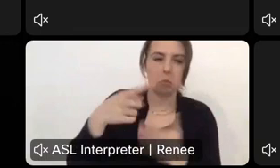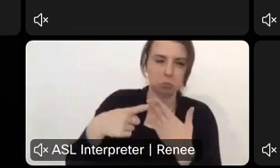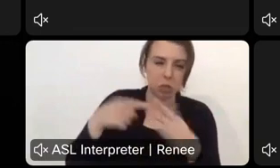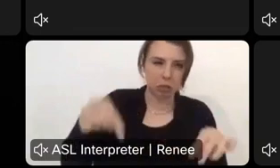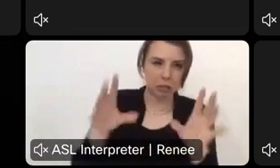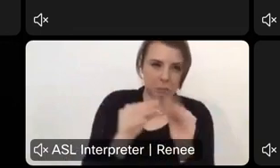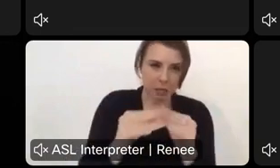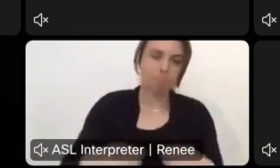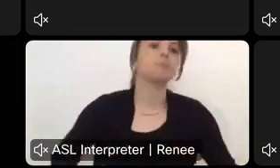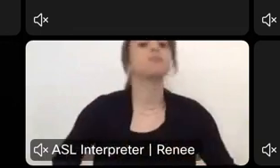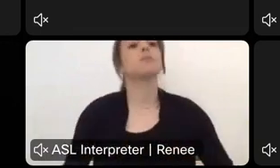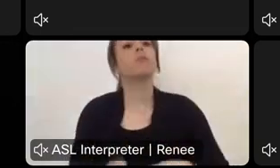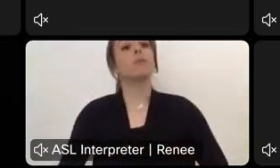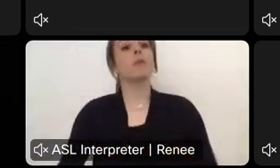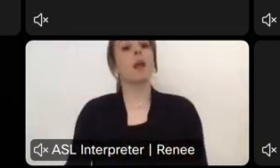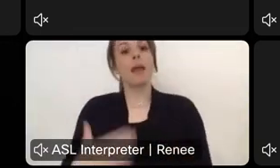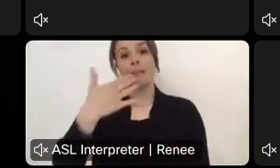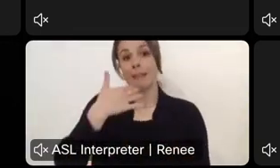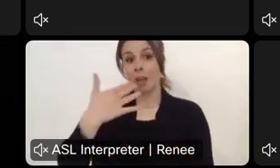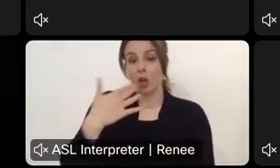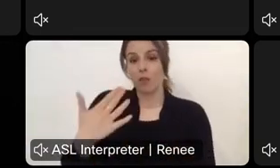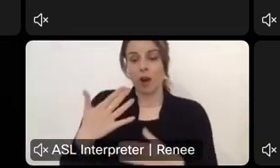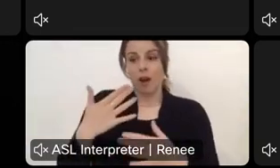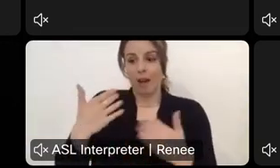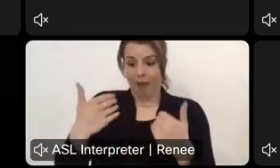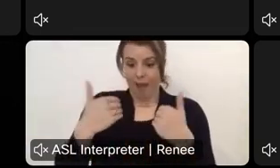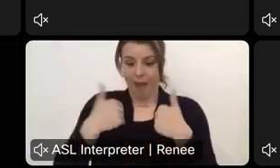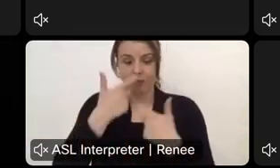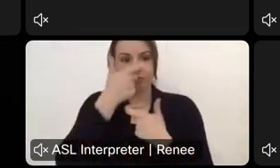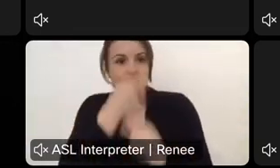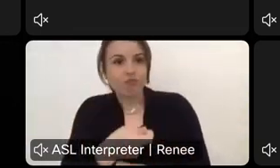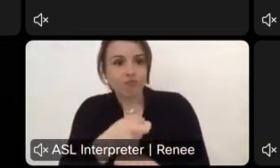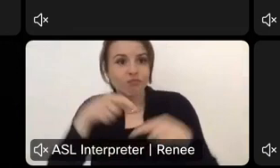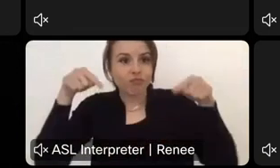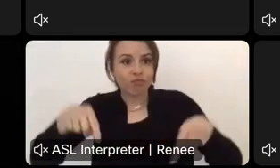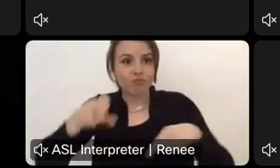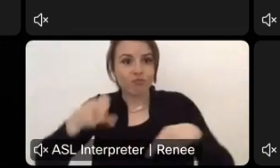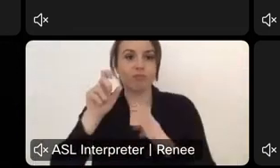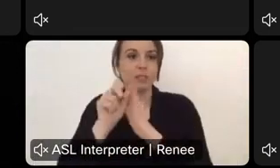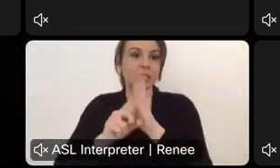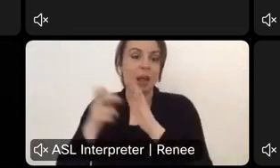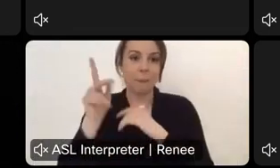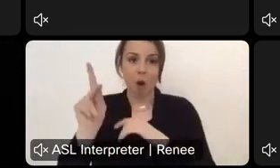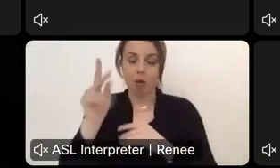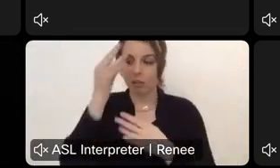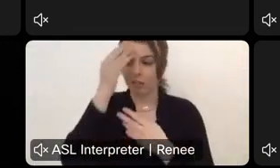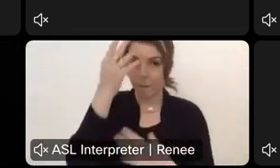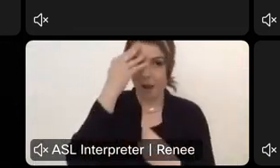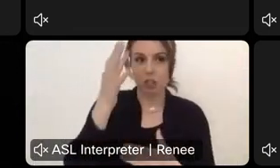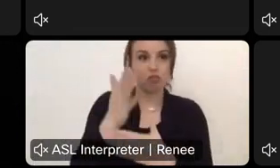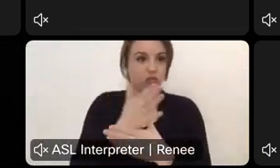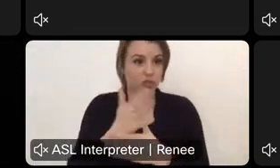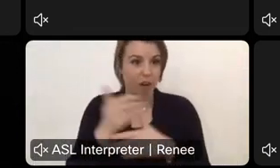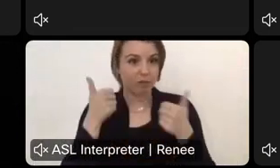for having interest in your New Mexico state parks and the information that we're going to share. I'm going to kick it over to